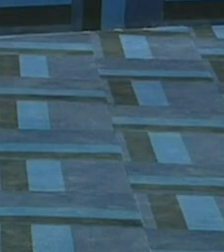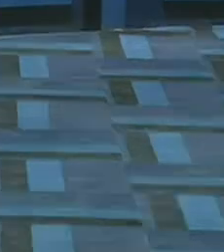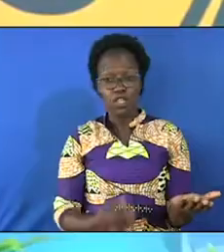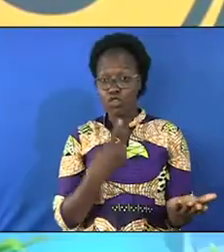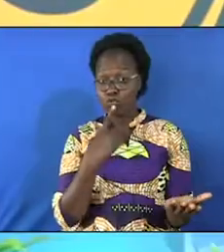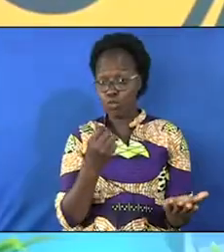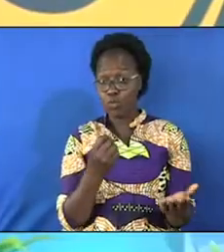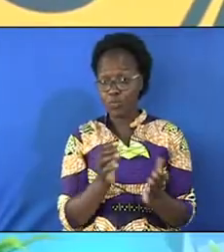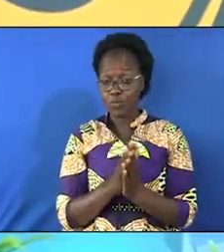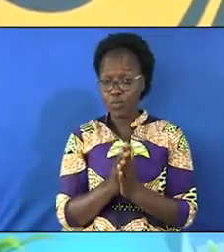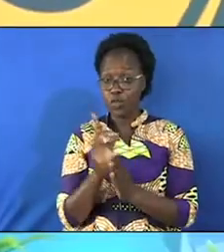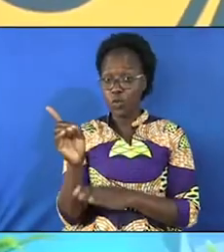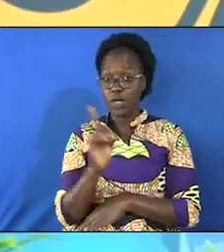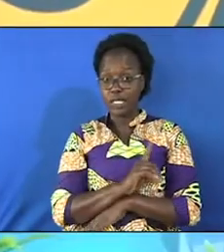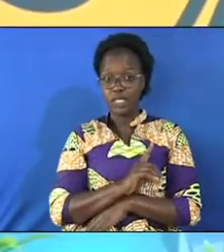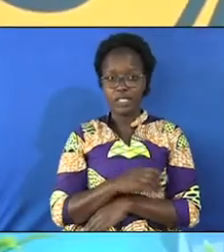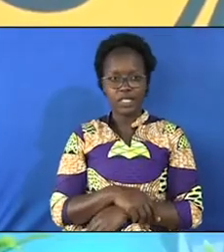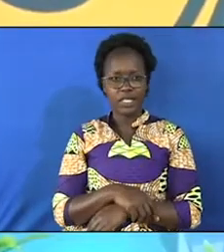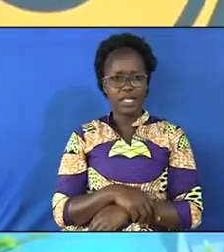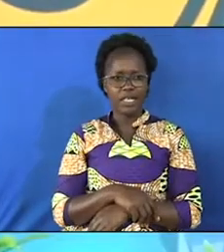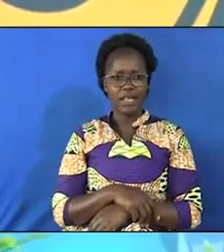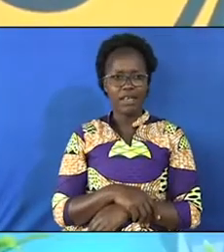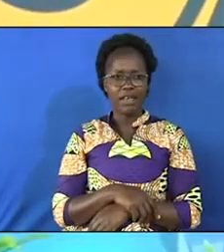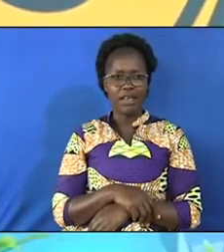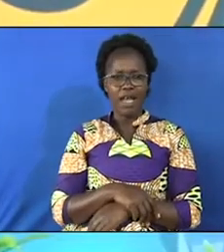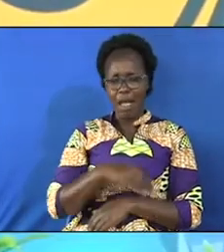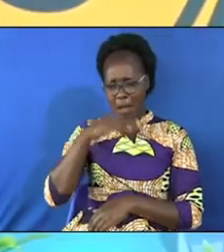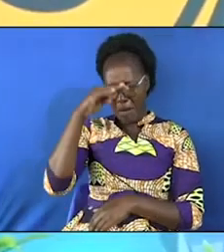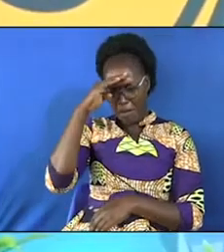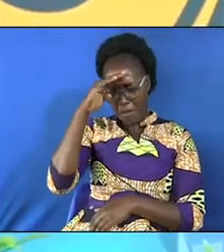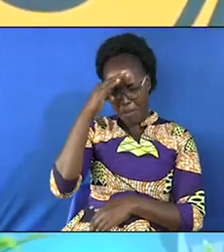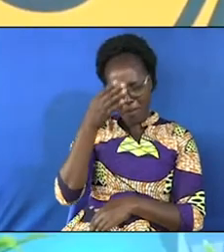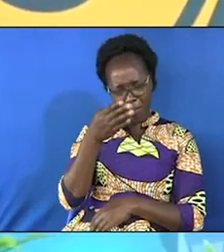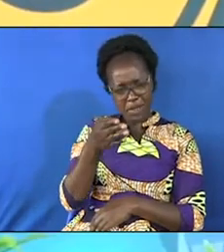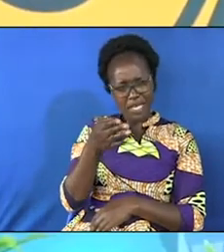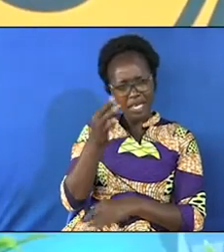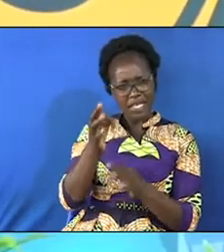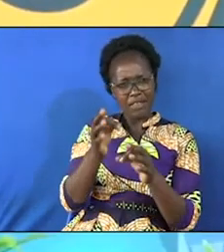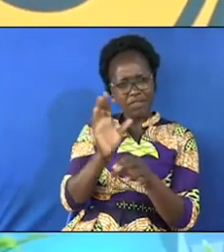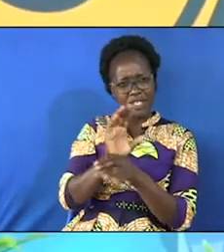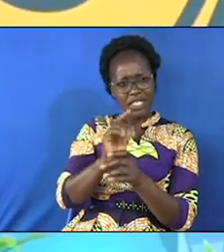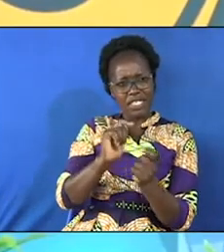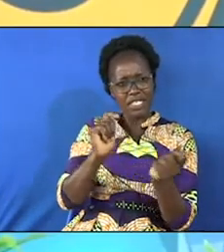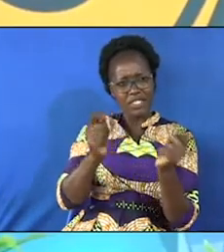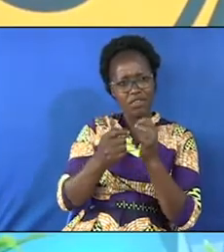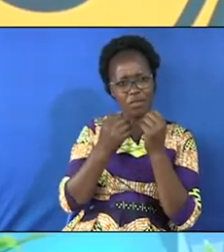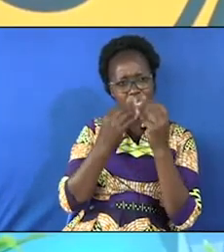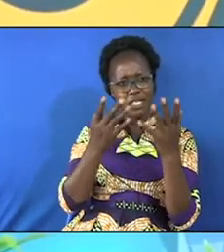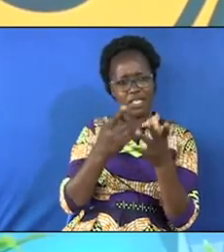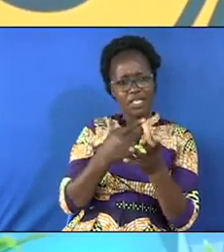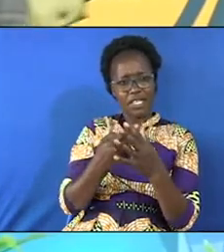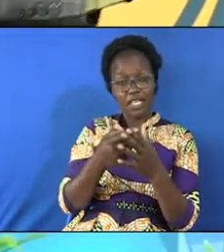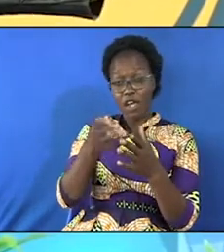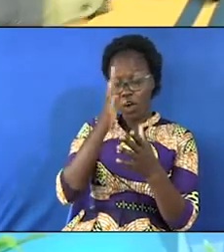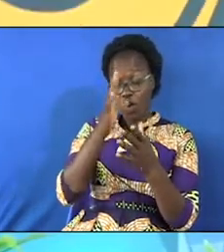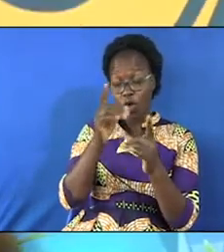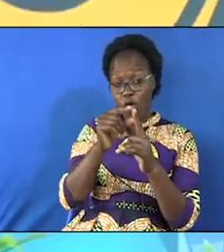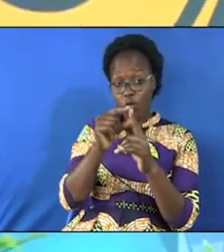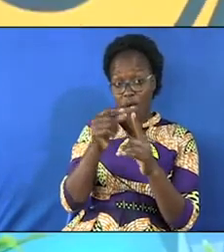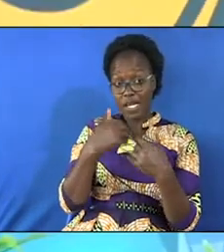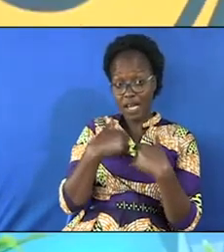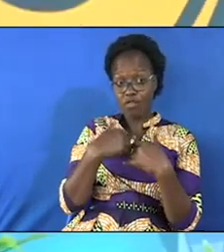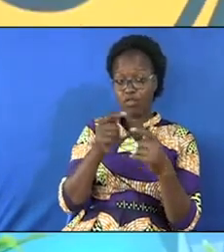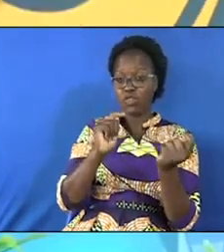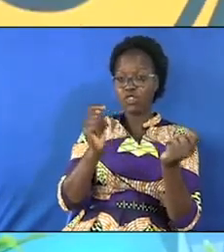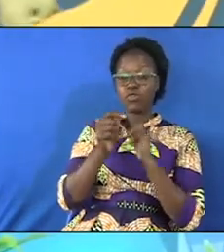so one day because there's a way God can call you if the church cannot transform you God will allow the world to transform